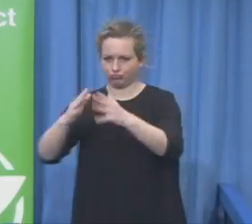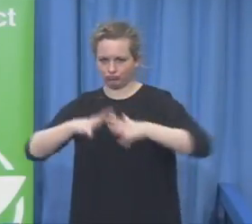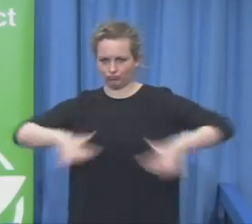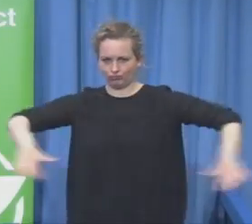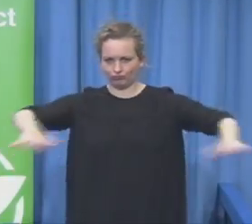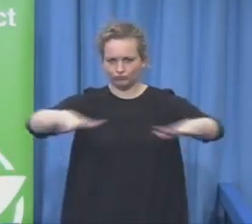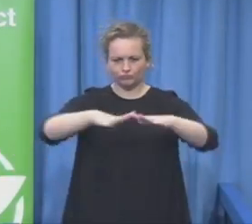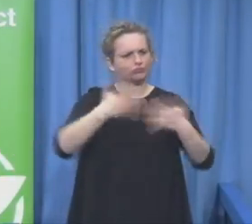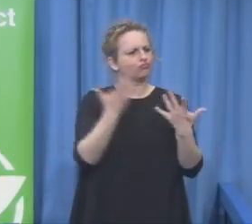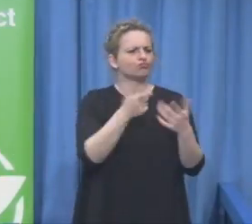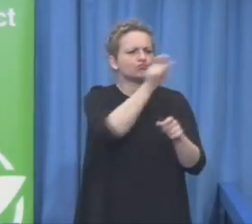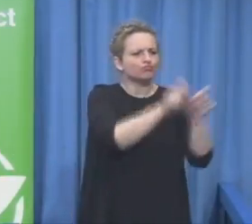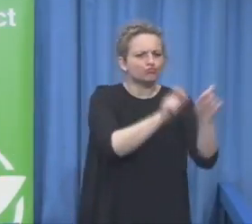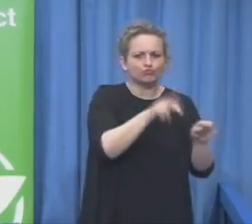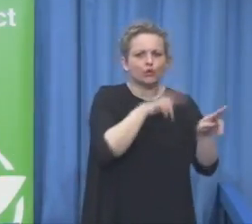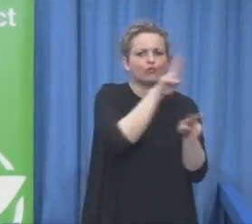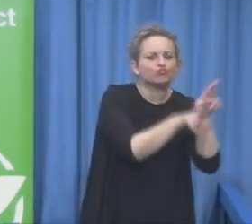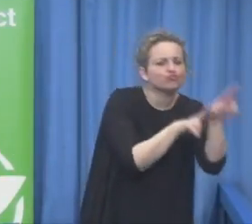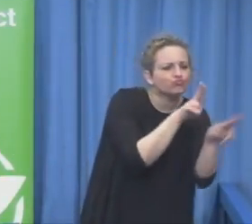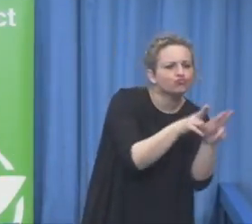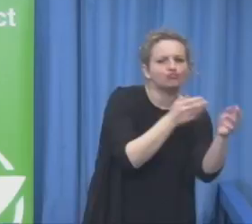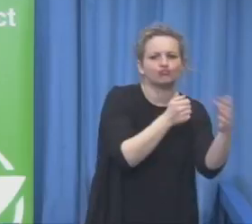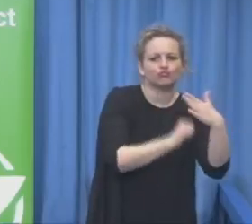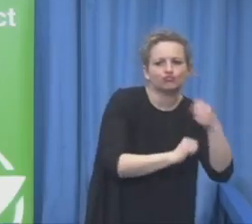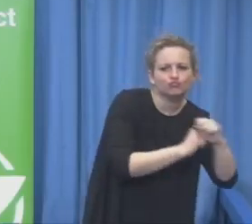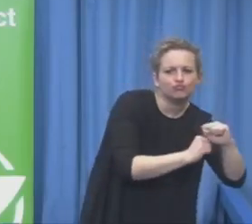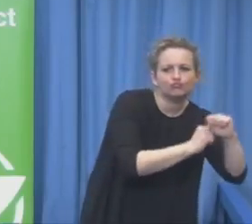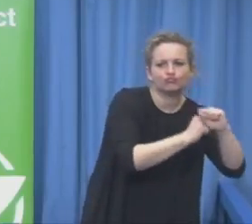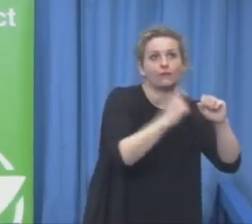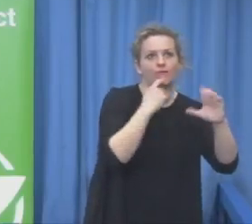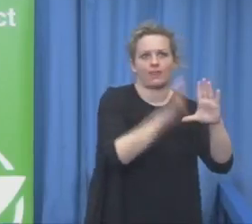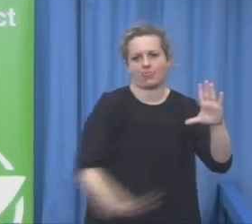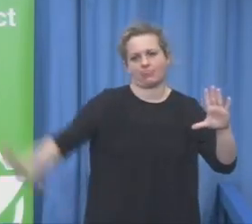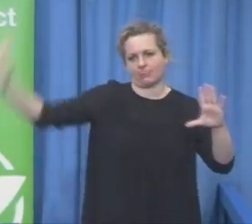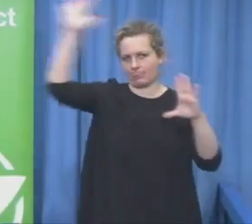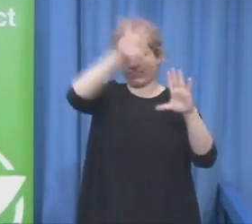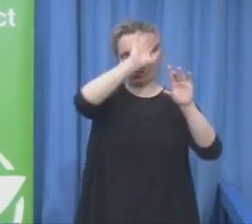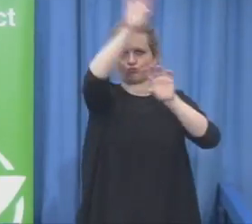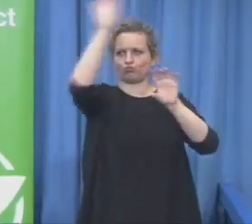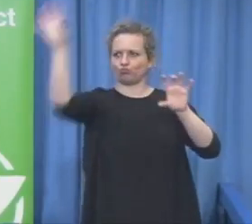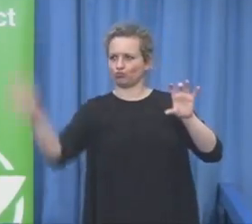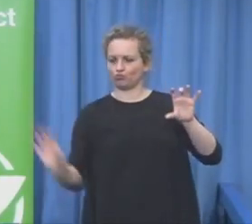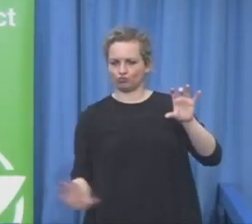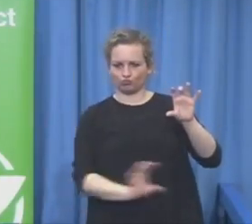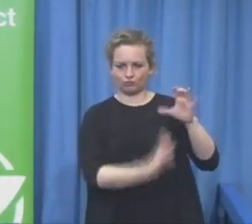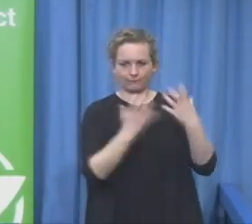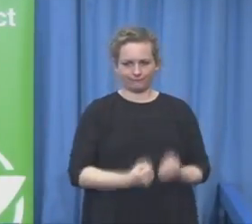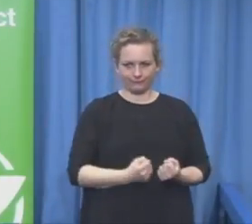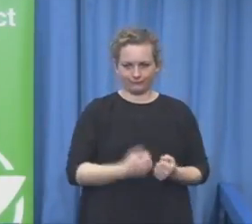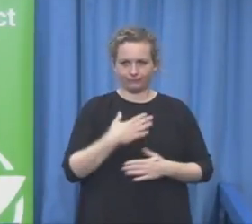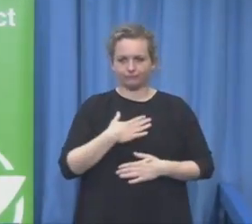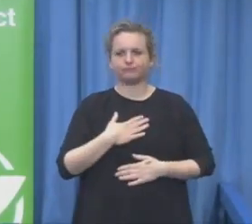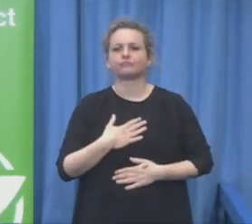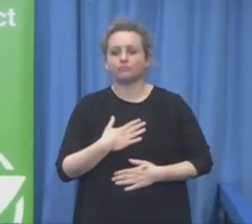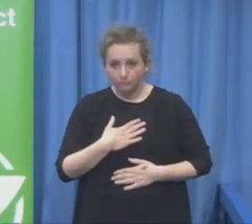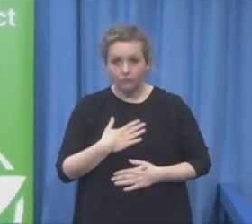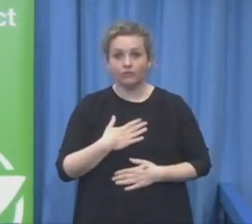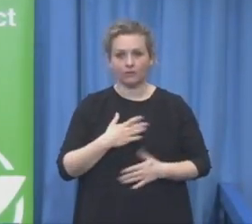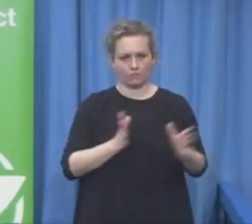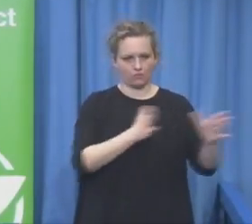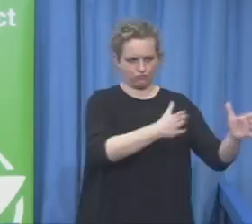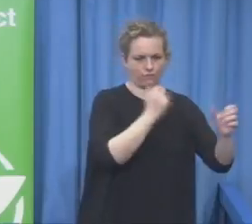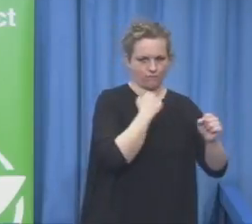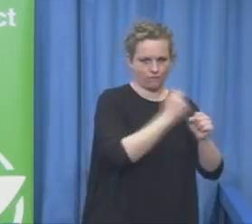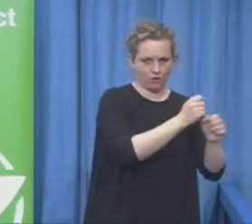over the land. And then I have to move to my other hats. We have learned that we have